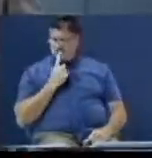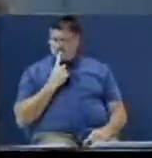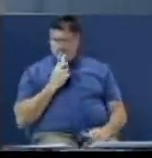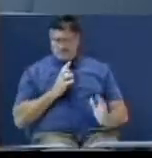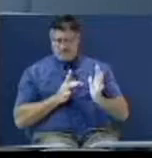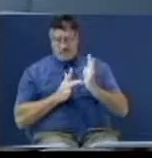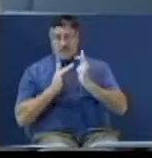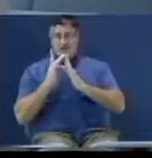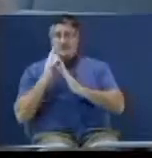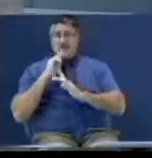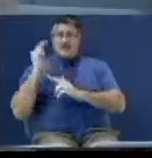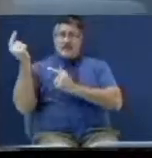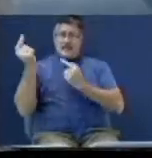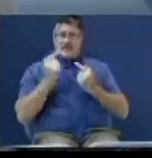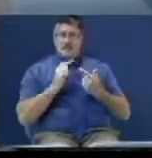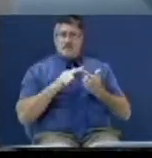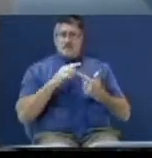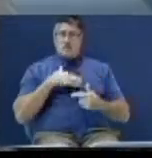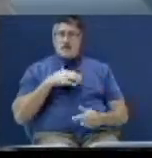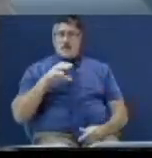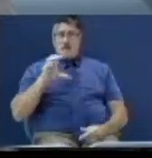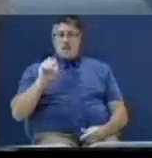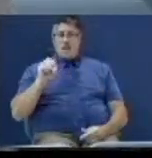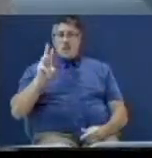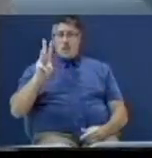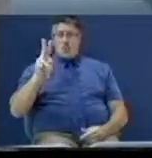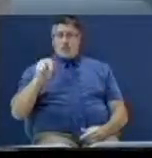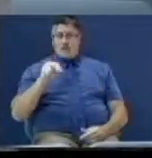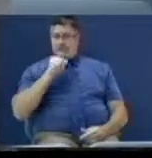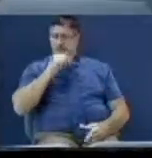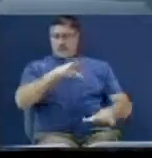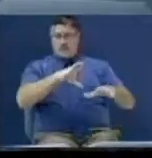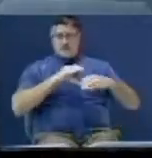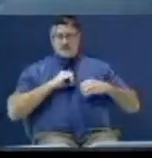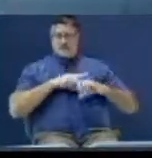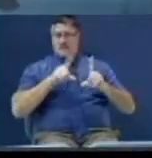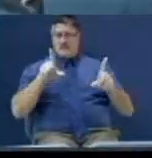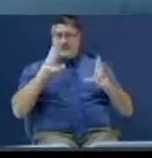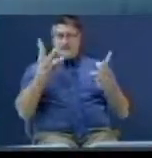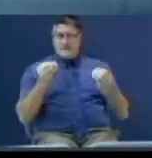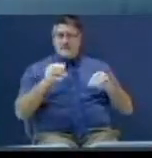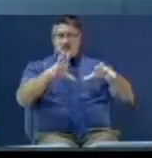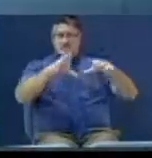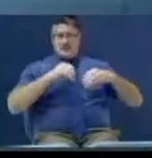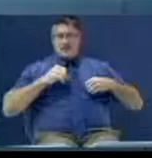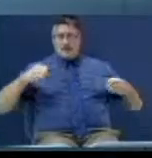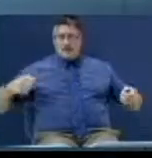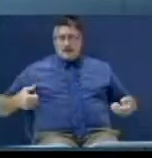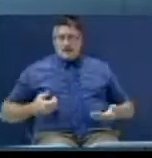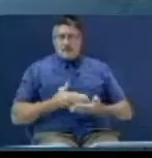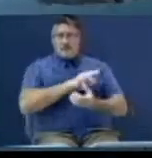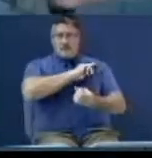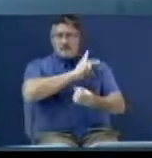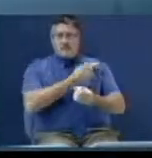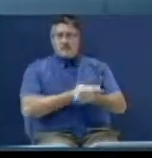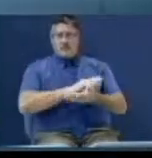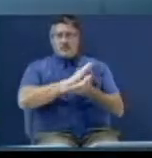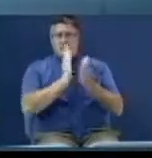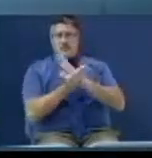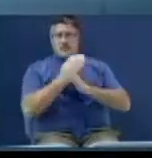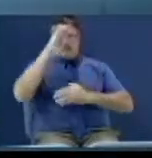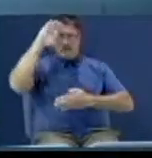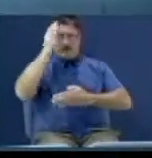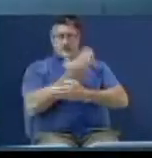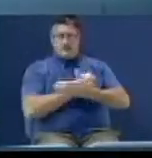Jesus said, I came unto my own and my own received me not, but to many as received me, gave him power to become the sons of God. Israel